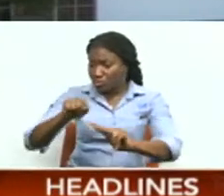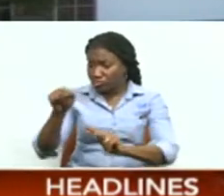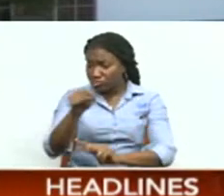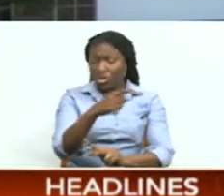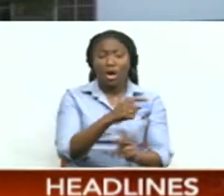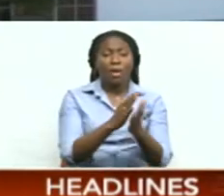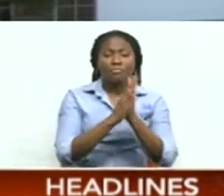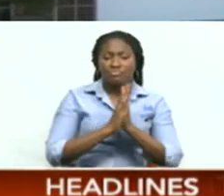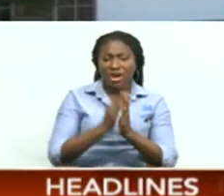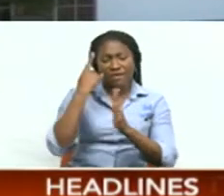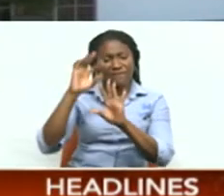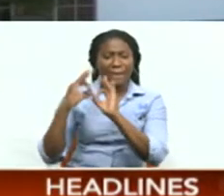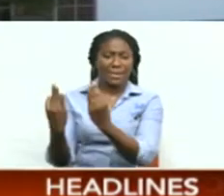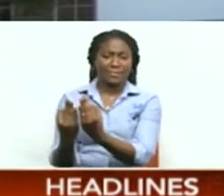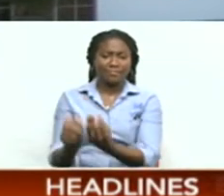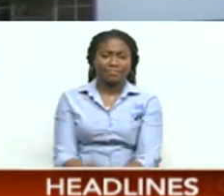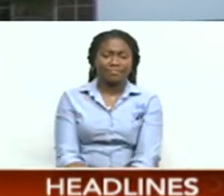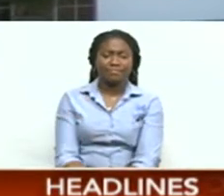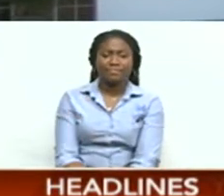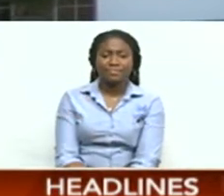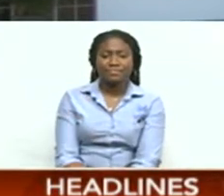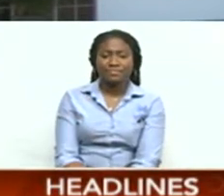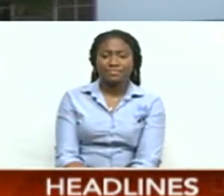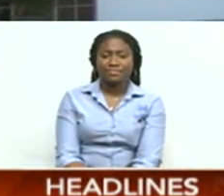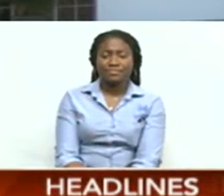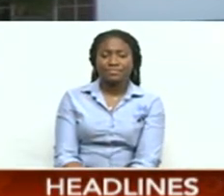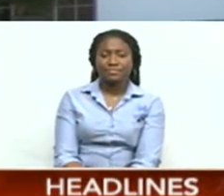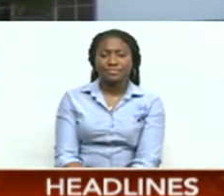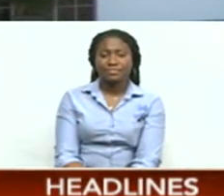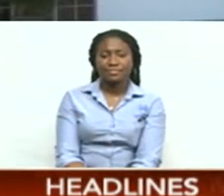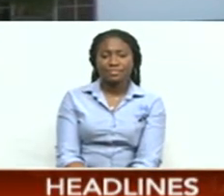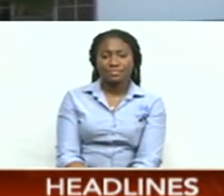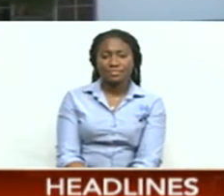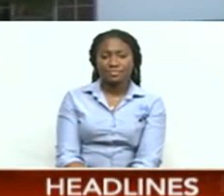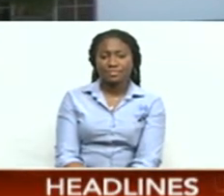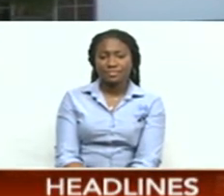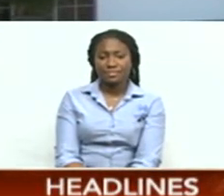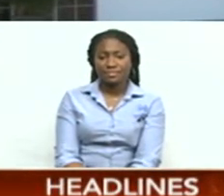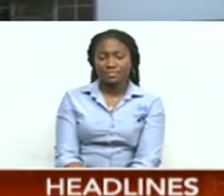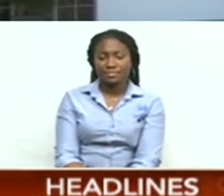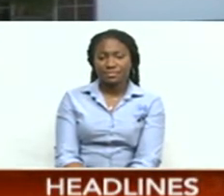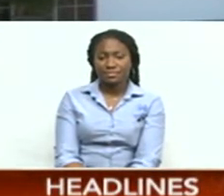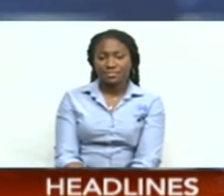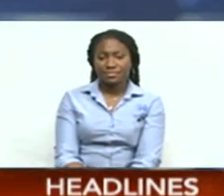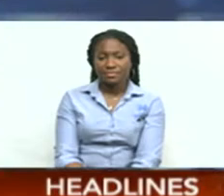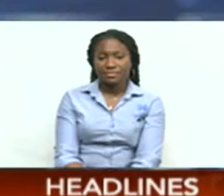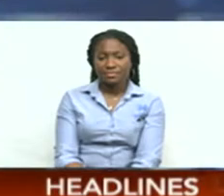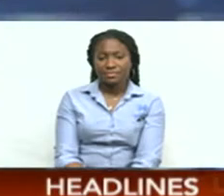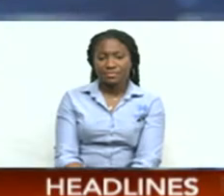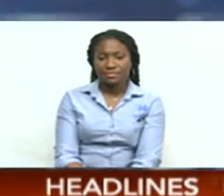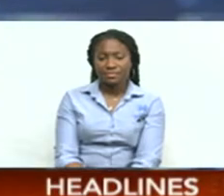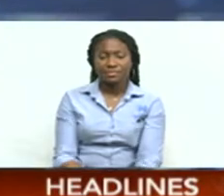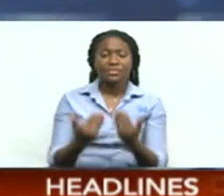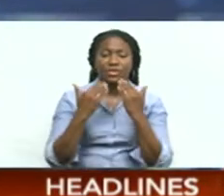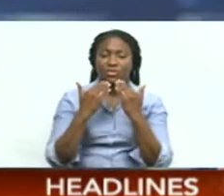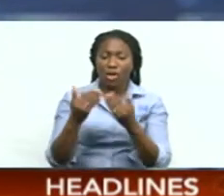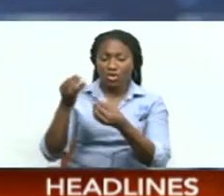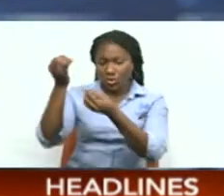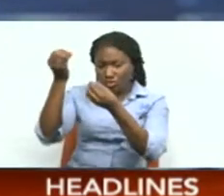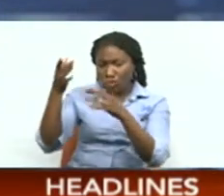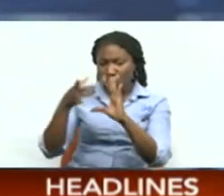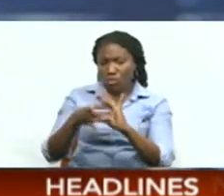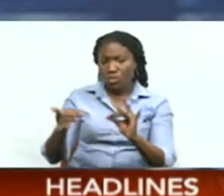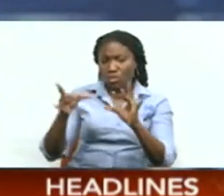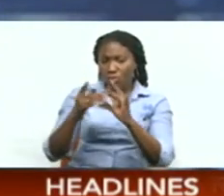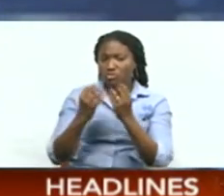pray for the family. Jensen Levin, CNC3 News, Kurep. All right, thank you very much, Jensen. Appreciate